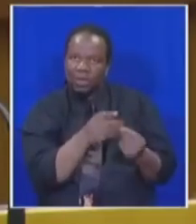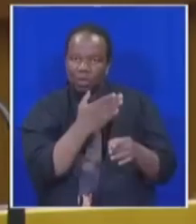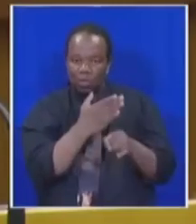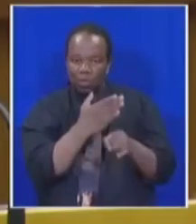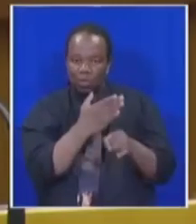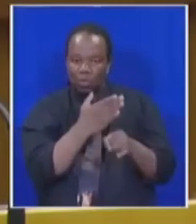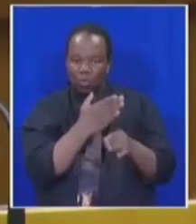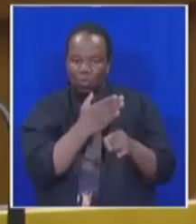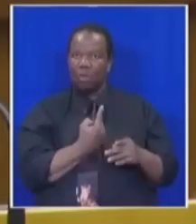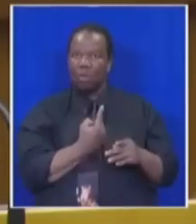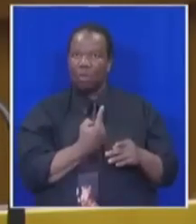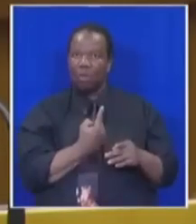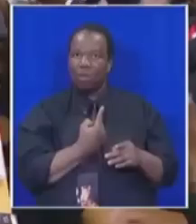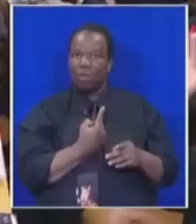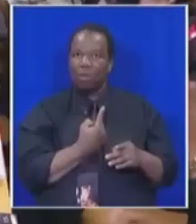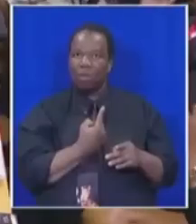even a limping buffalo.